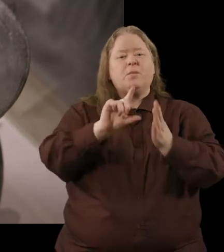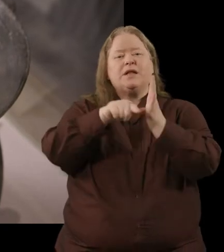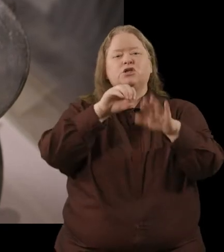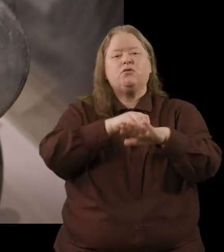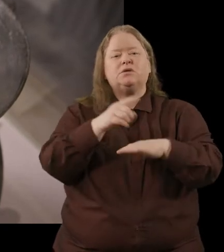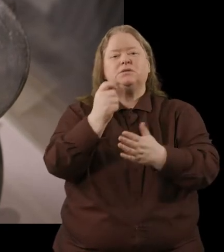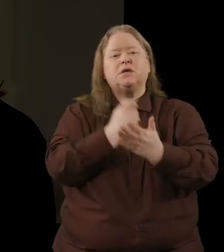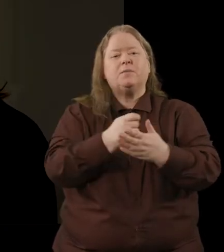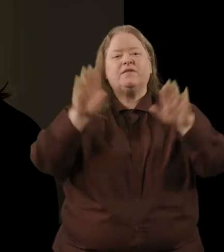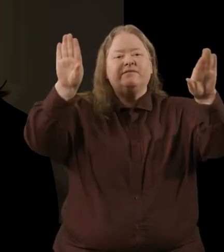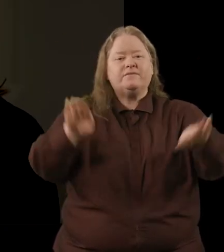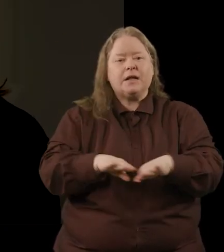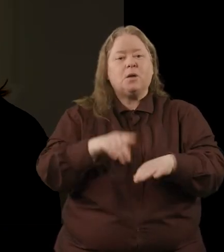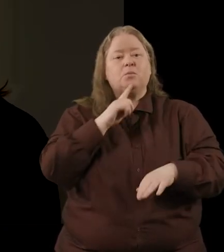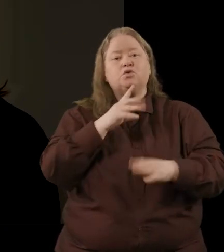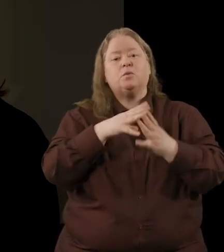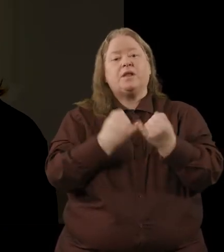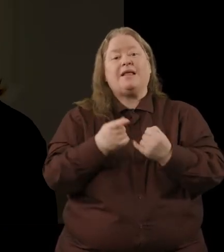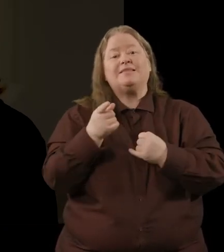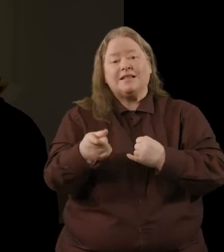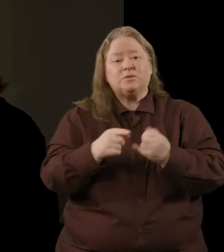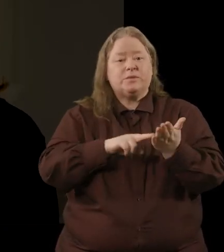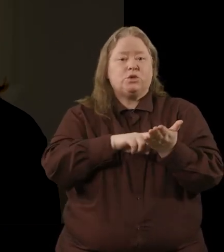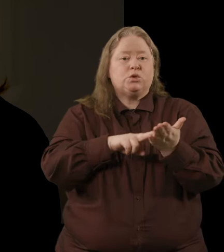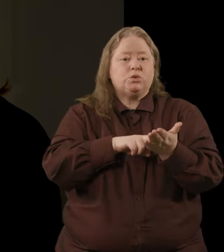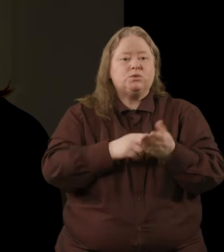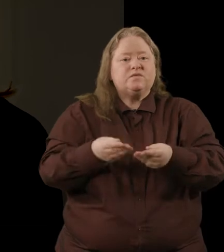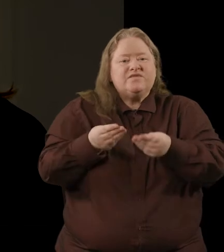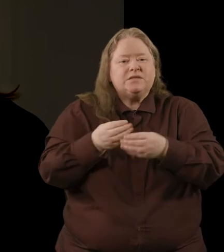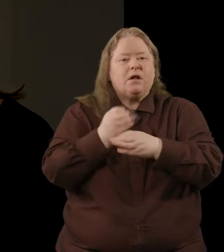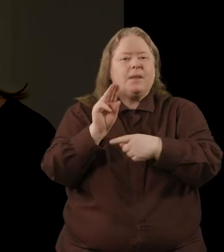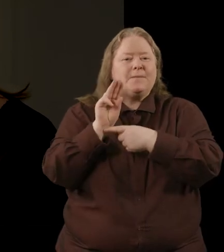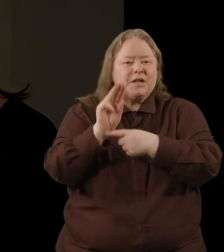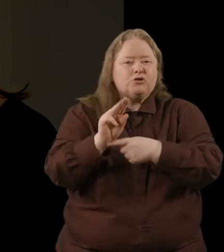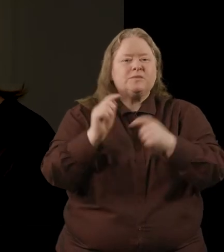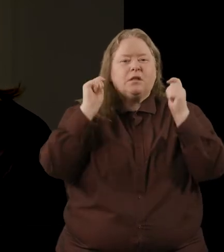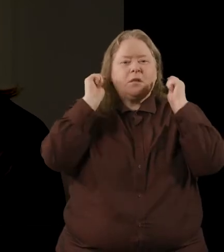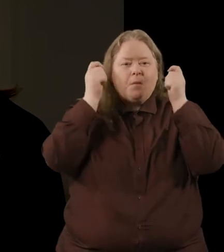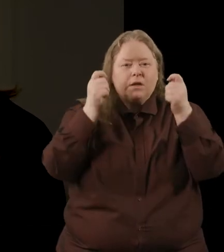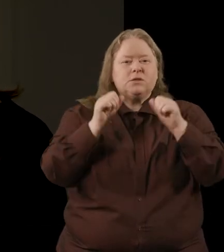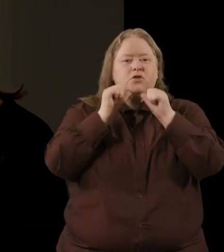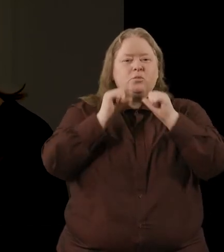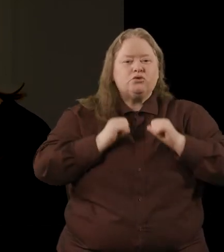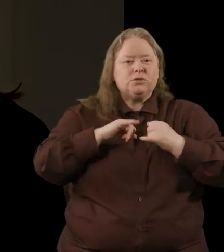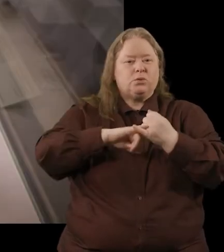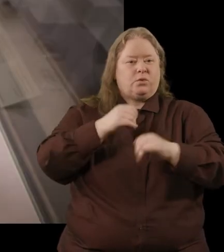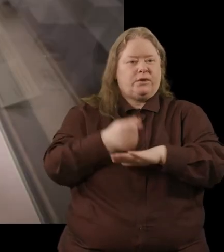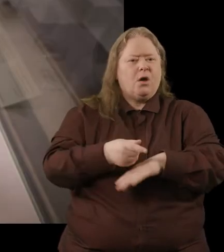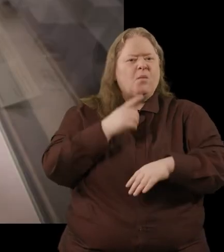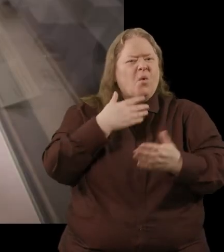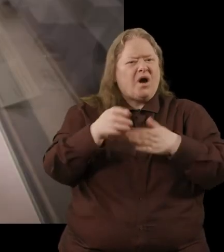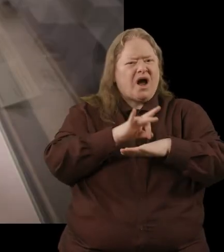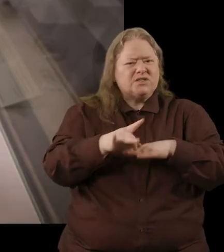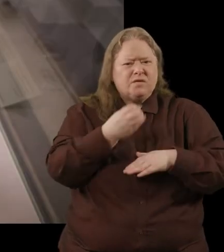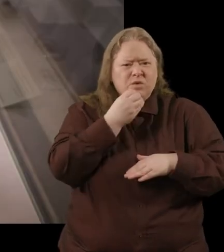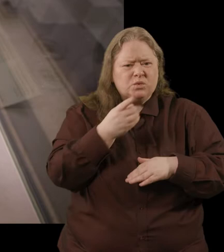time of the valley but something like this would have been used to feed all the pilgrims, the monks, the priests who were there but what kind